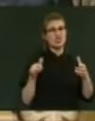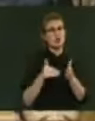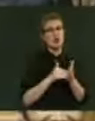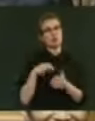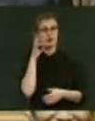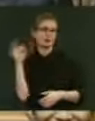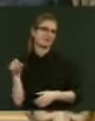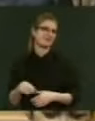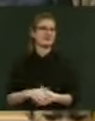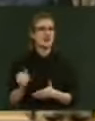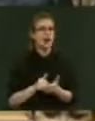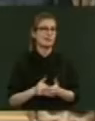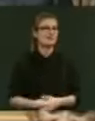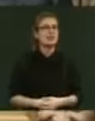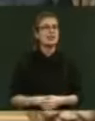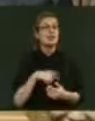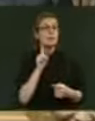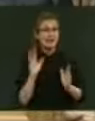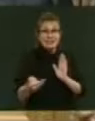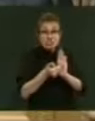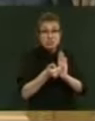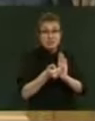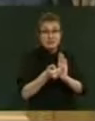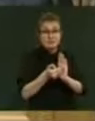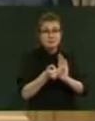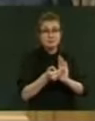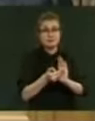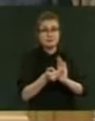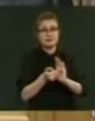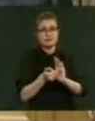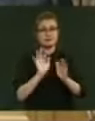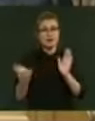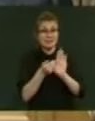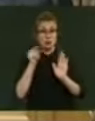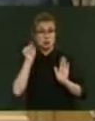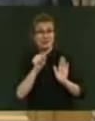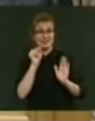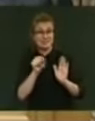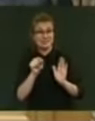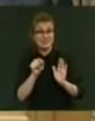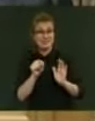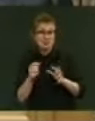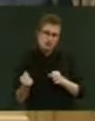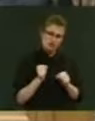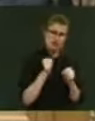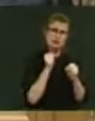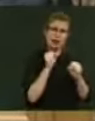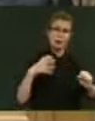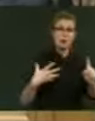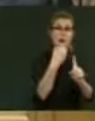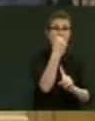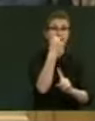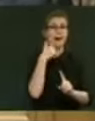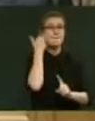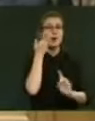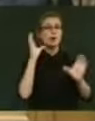In addition, Mr Speaker, to this hard-fought gain, Mr Speaker, the Māori Party has also secured